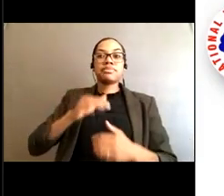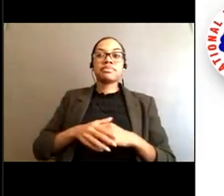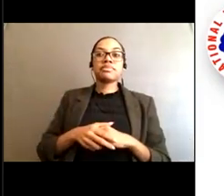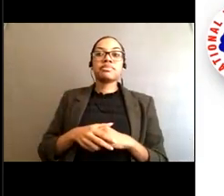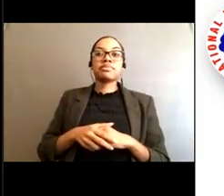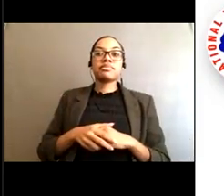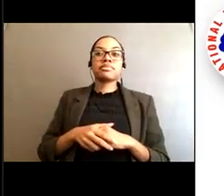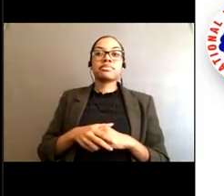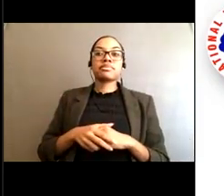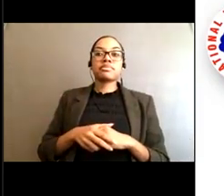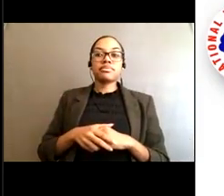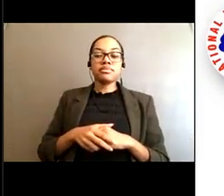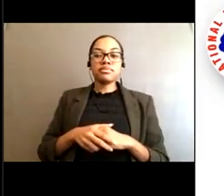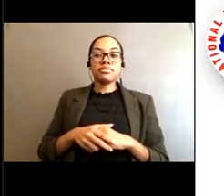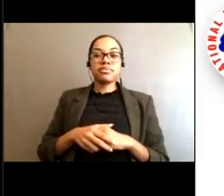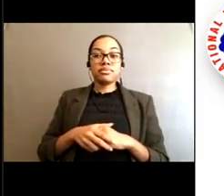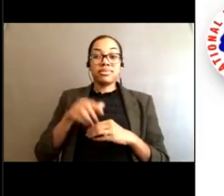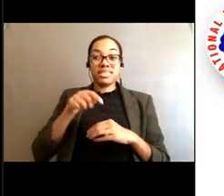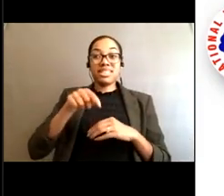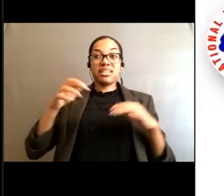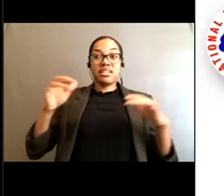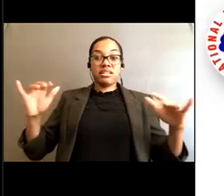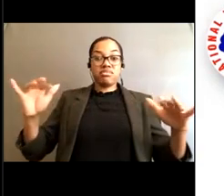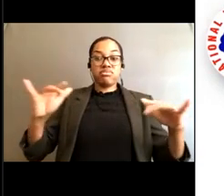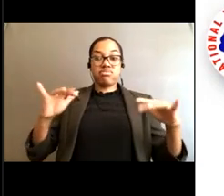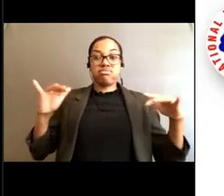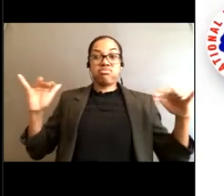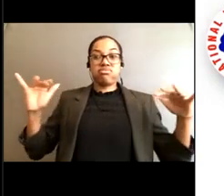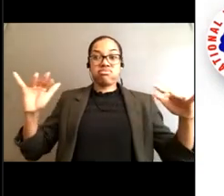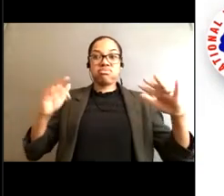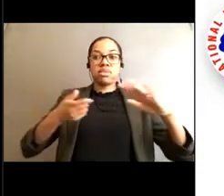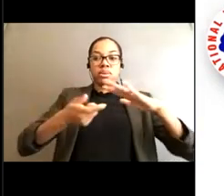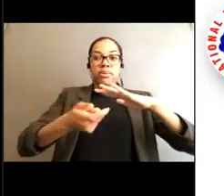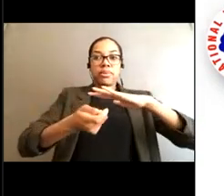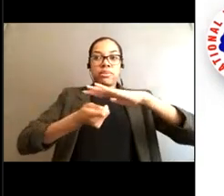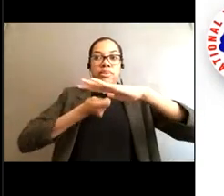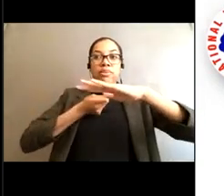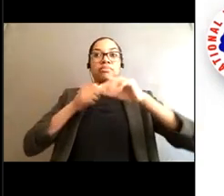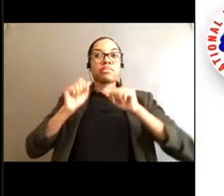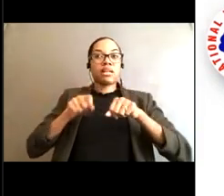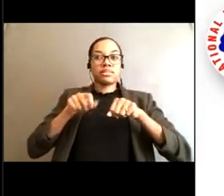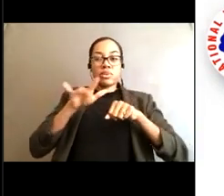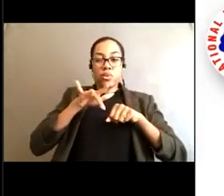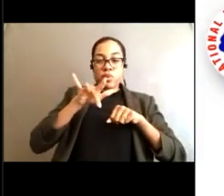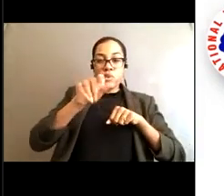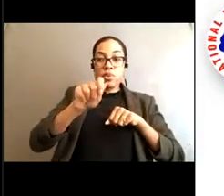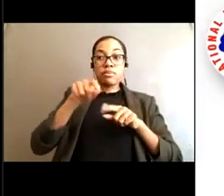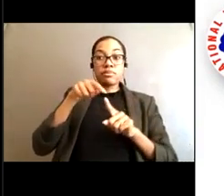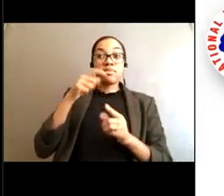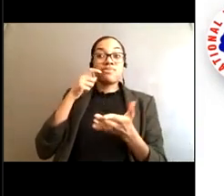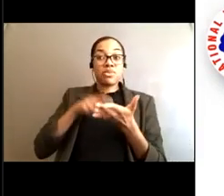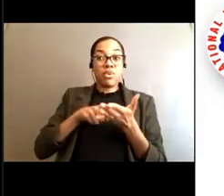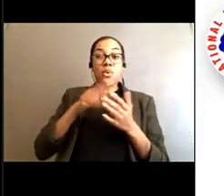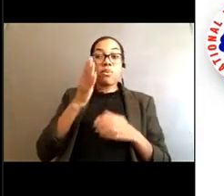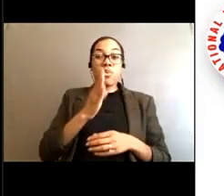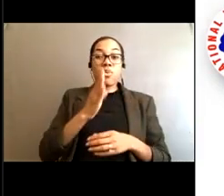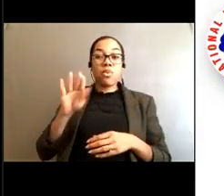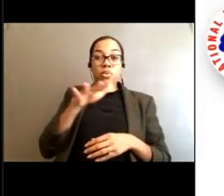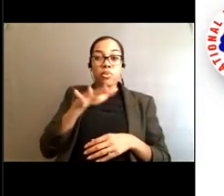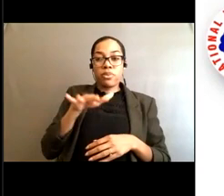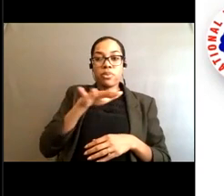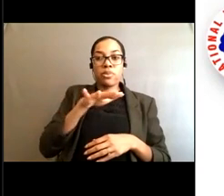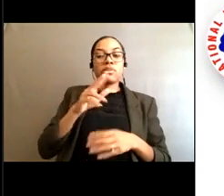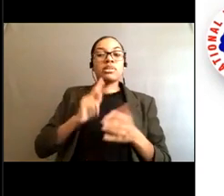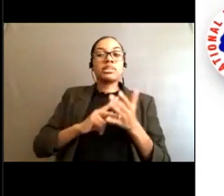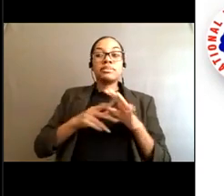are problem areas for rip currents to develop. So if you see that darker color where it's surrounded